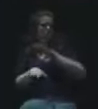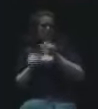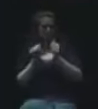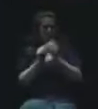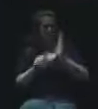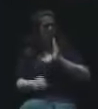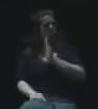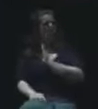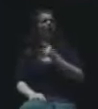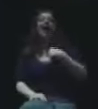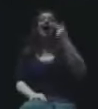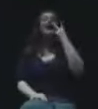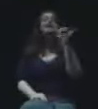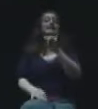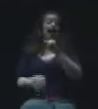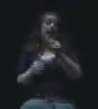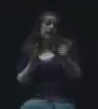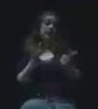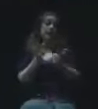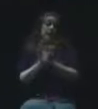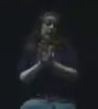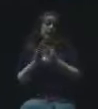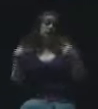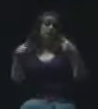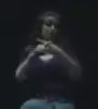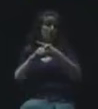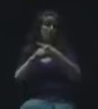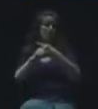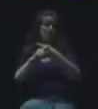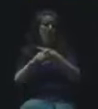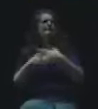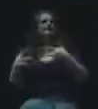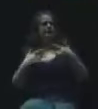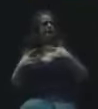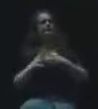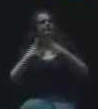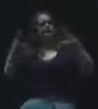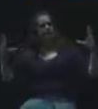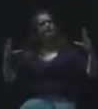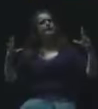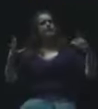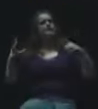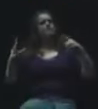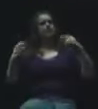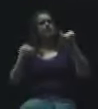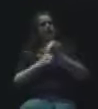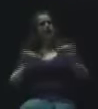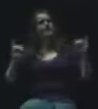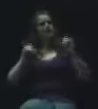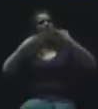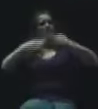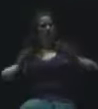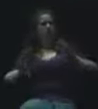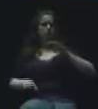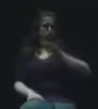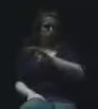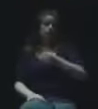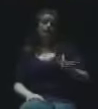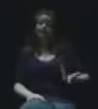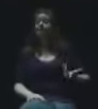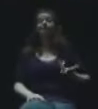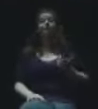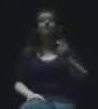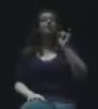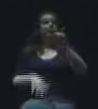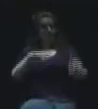board. I see it as a legal conflict, and I'm very concerned about the independence of our general counsel. So